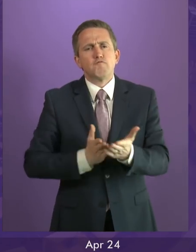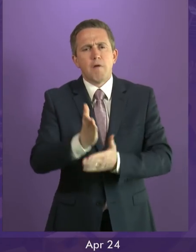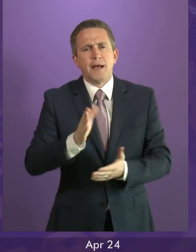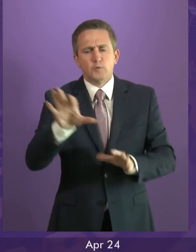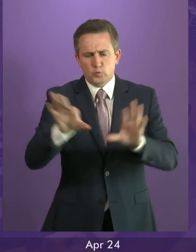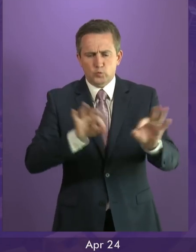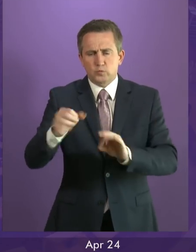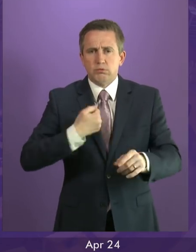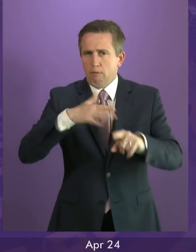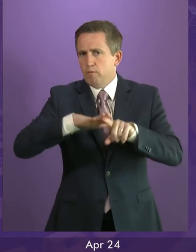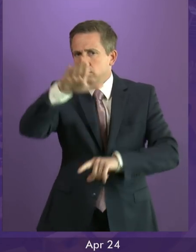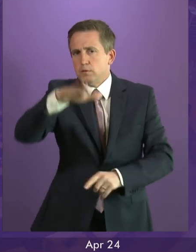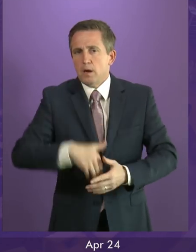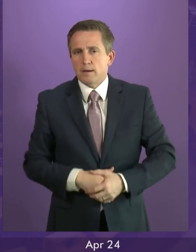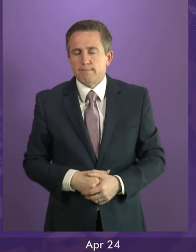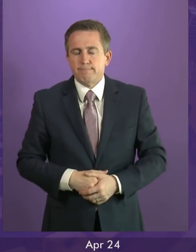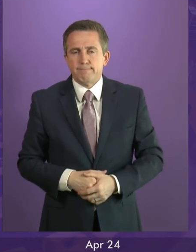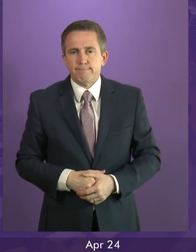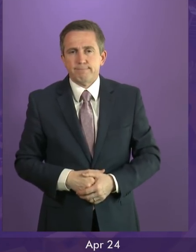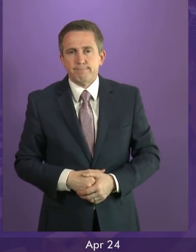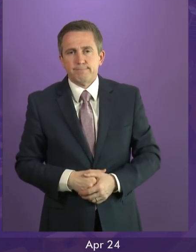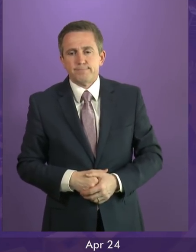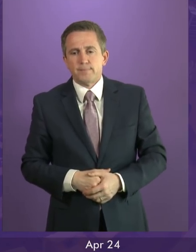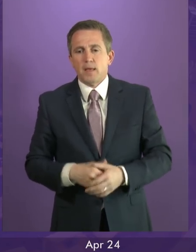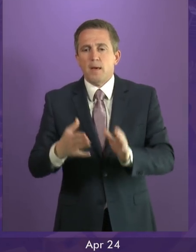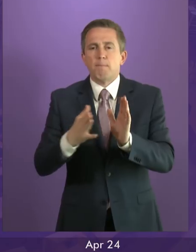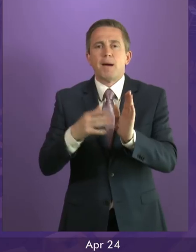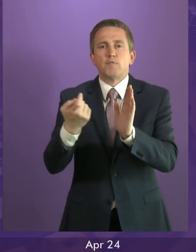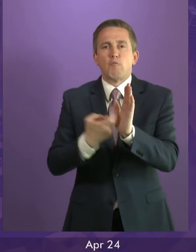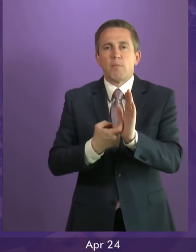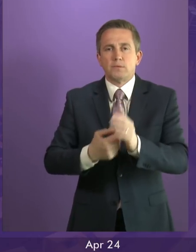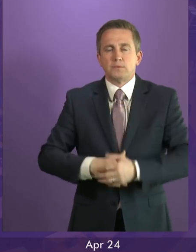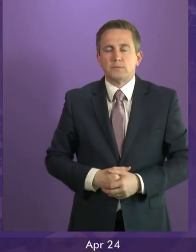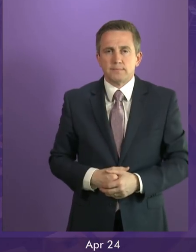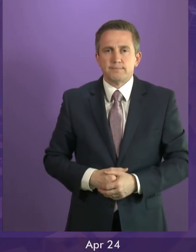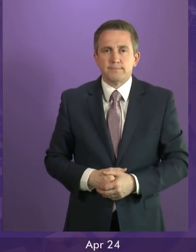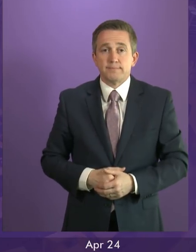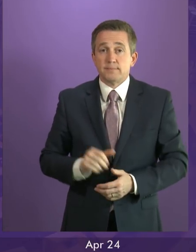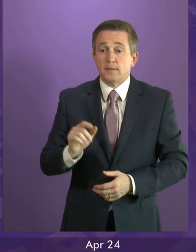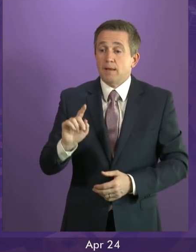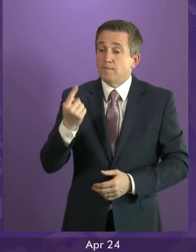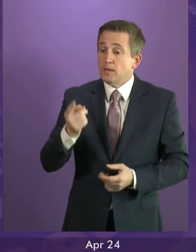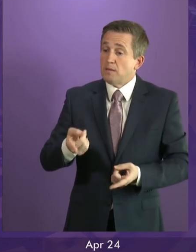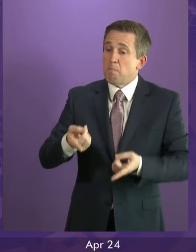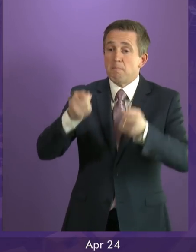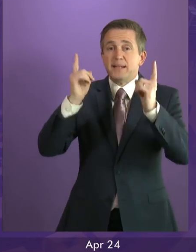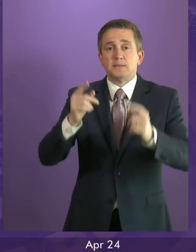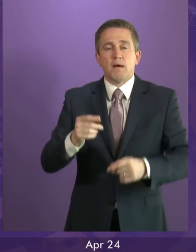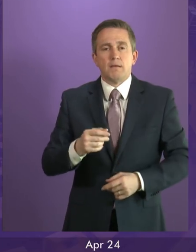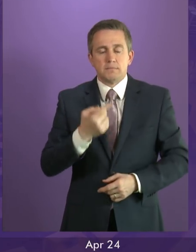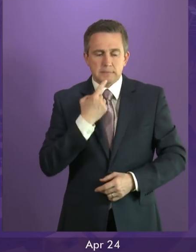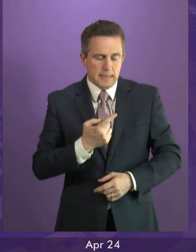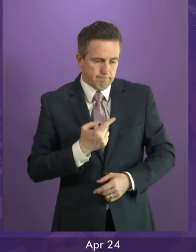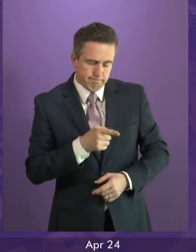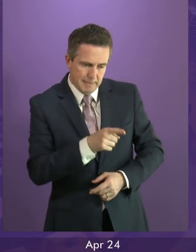its own future. Mike Rumbles to be filled by Bob Dorris. The First Minister said that if the status quo with